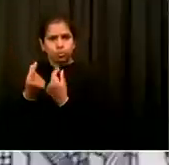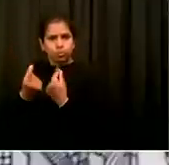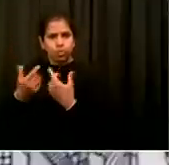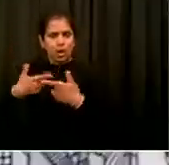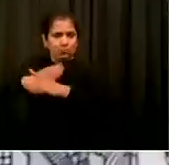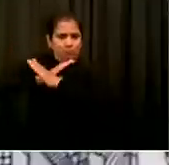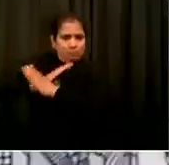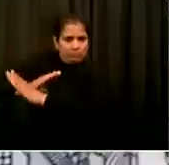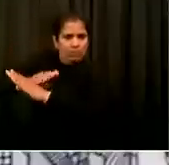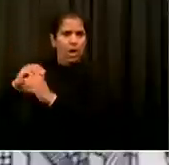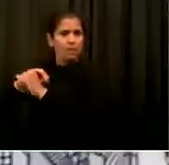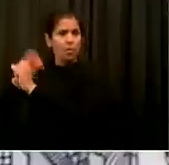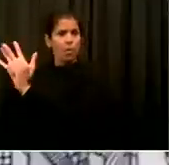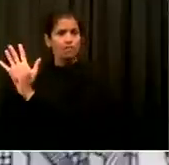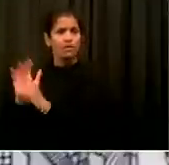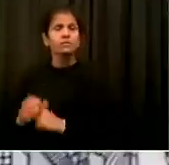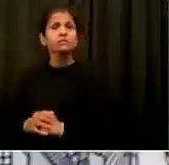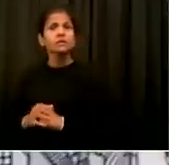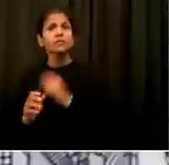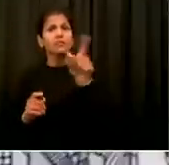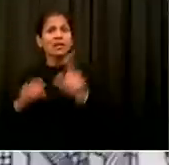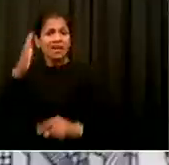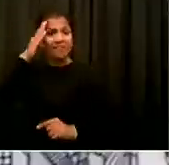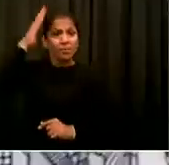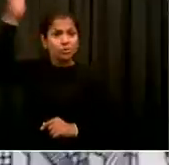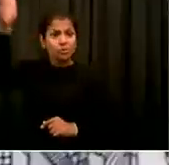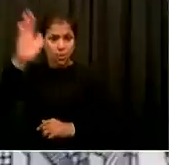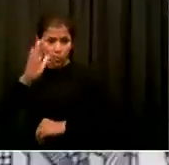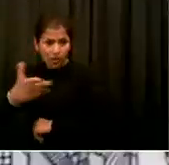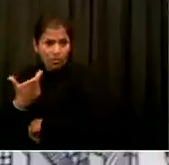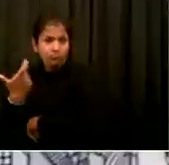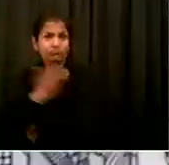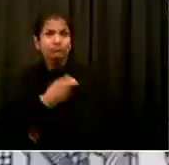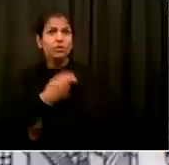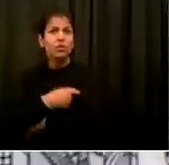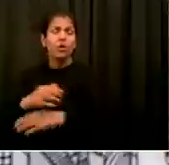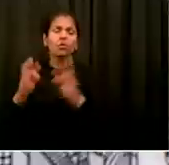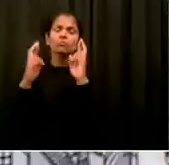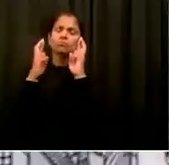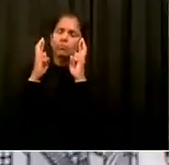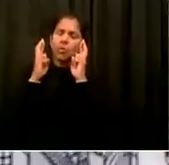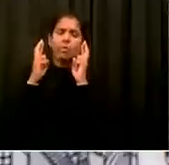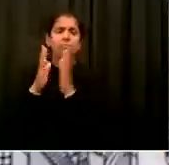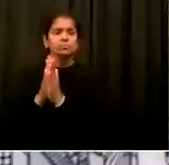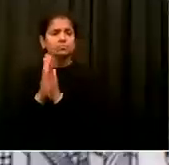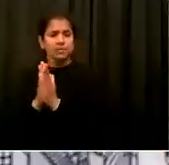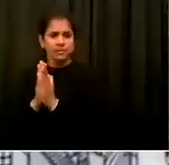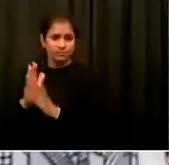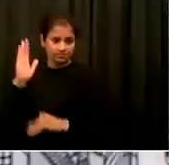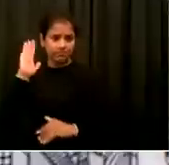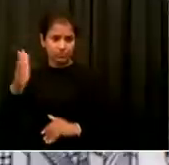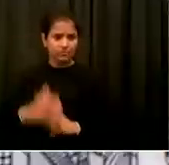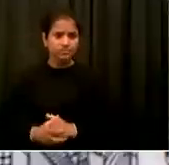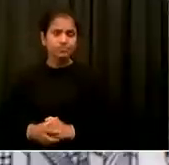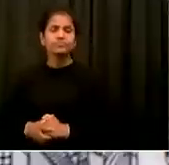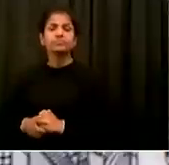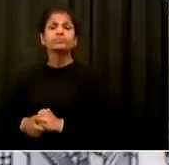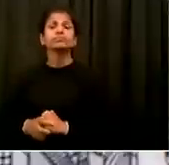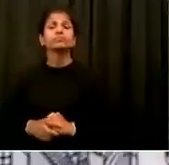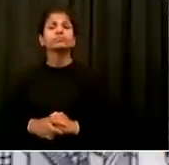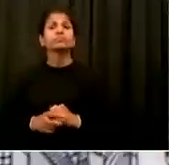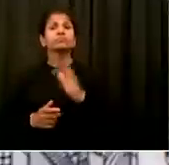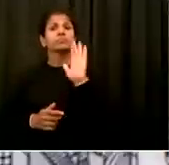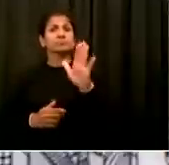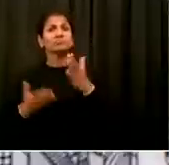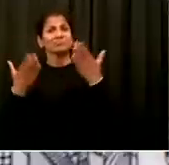more and more partners in this work. And we've had incredible partnership, public hospitals, private hospitals, clinics, a lot of private healthcare organizations.